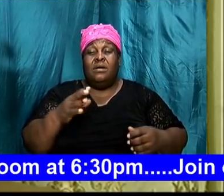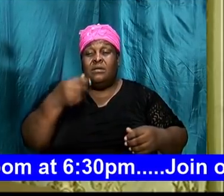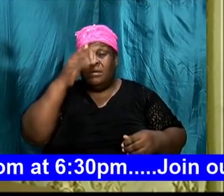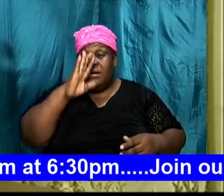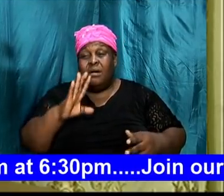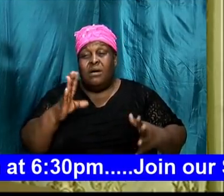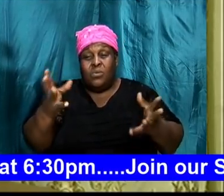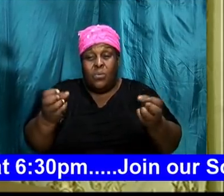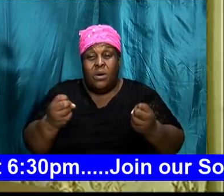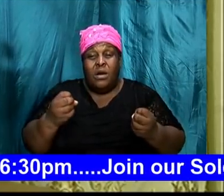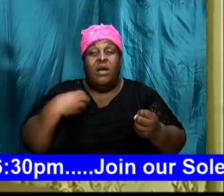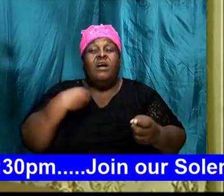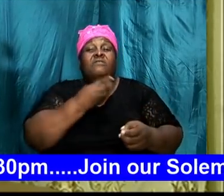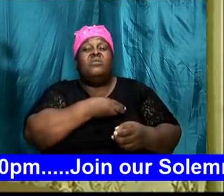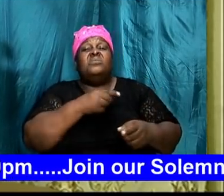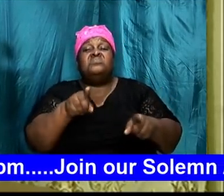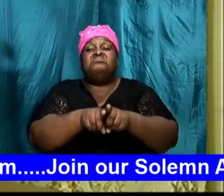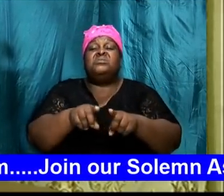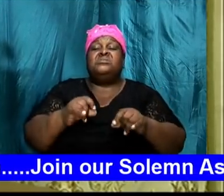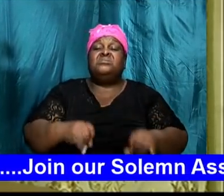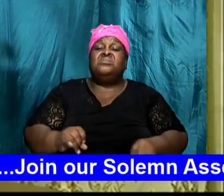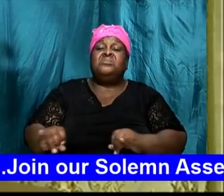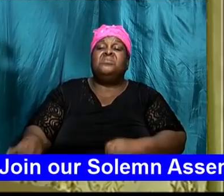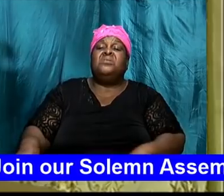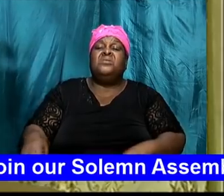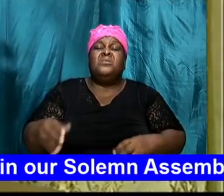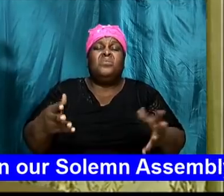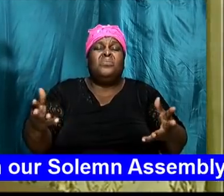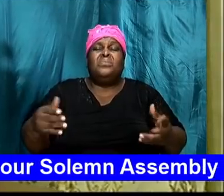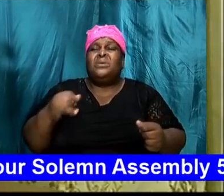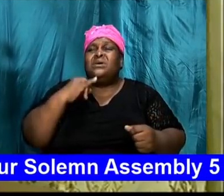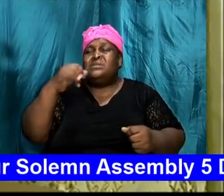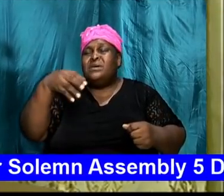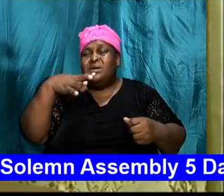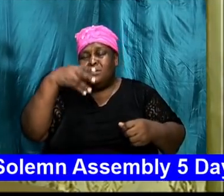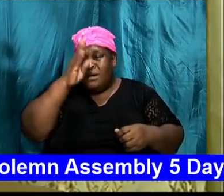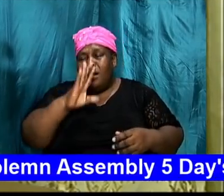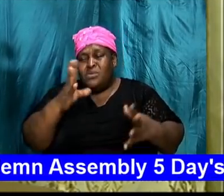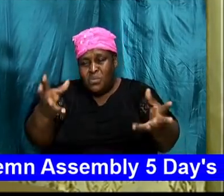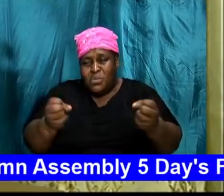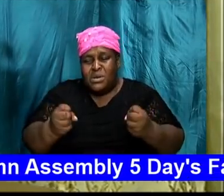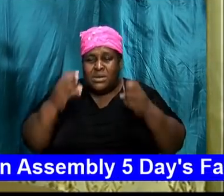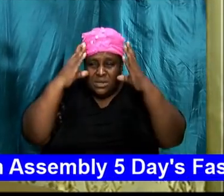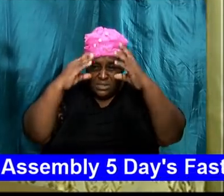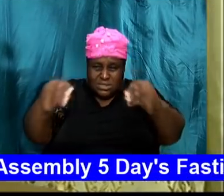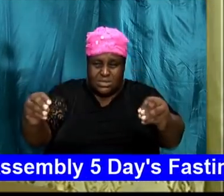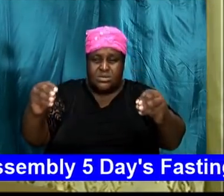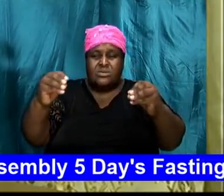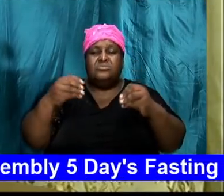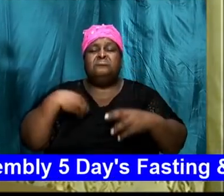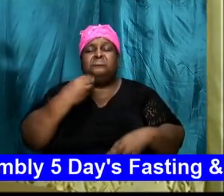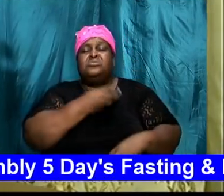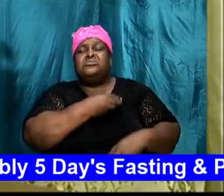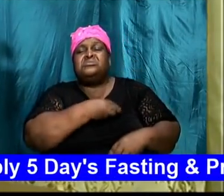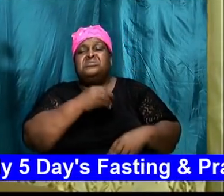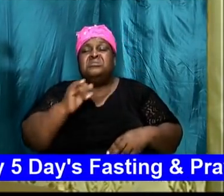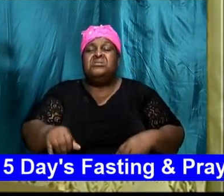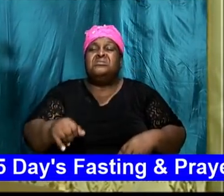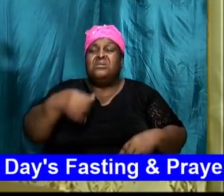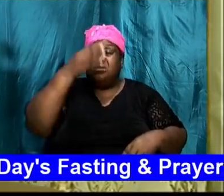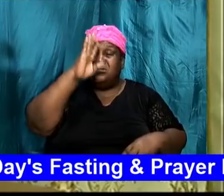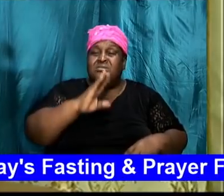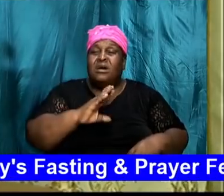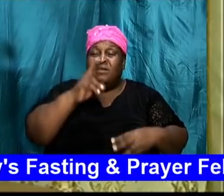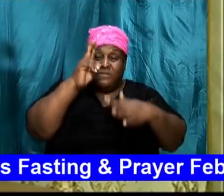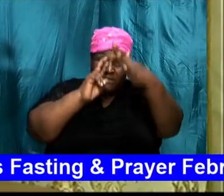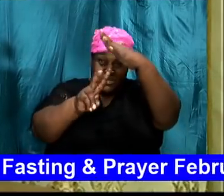that he is trying to teach us, whatever it is that he wants to get out of us, that is his vision, his will